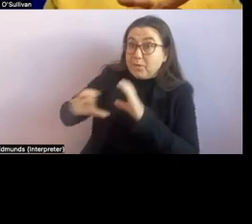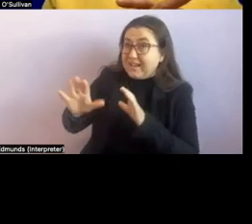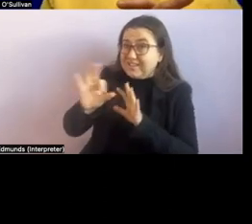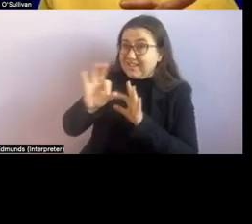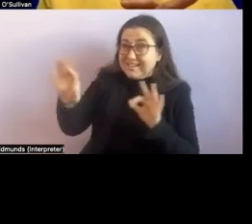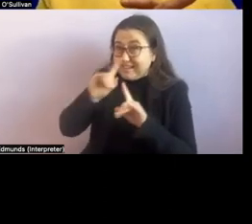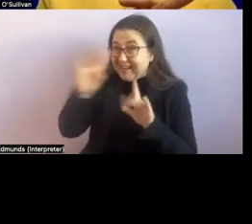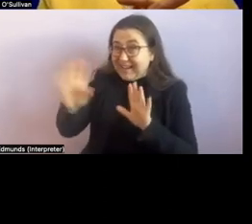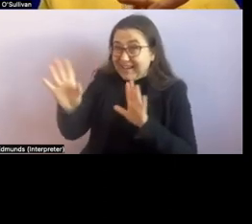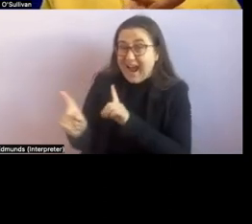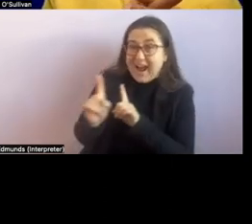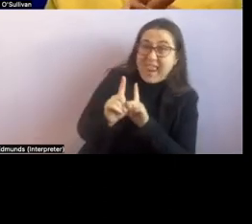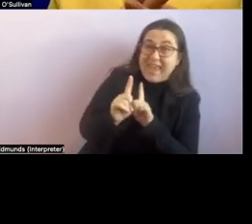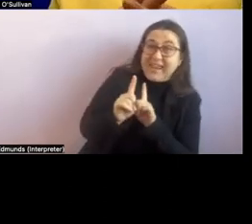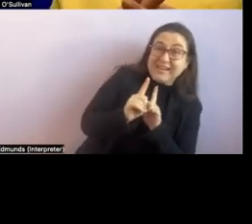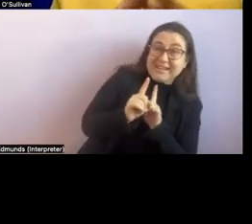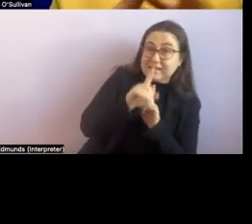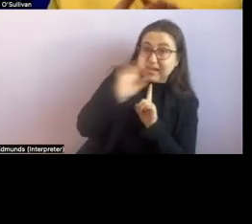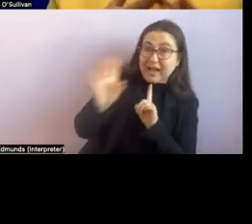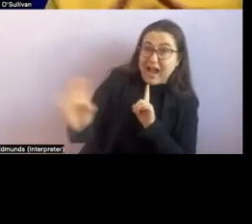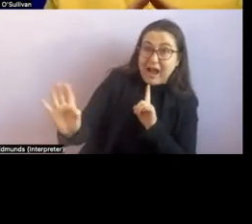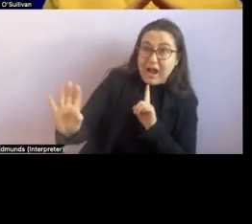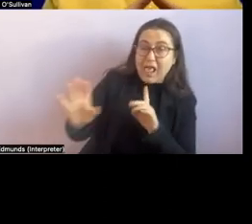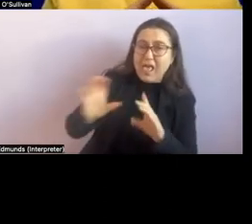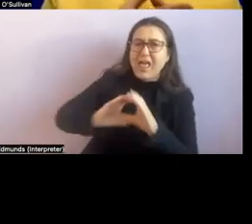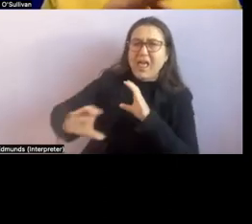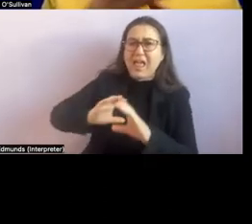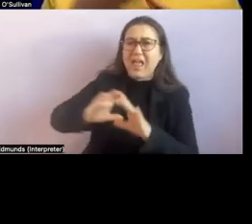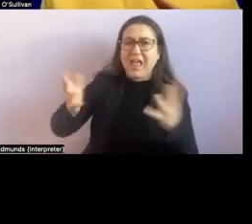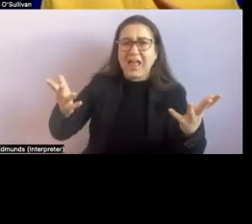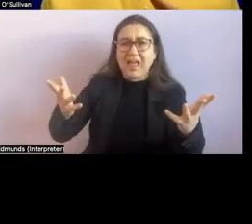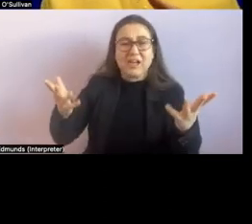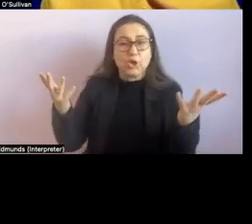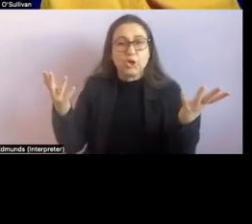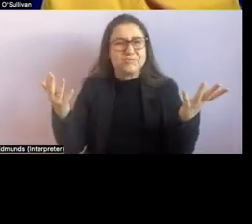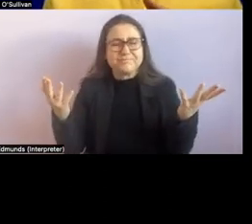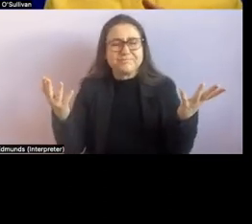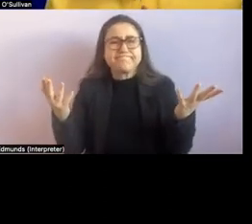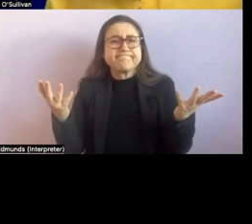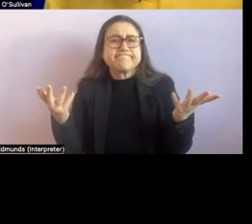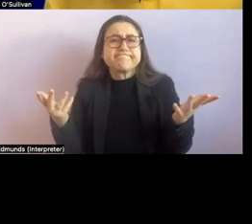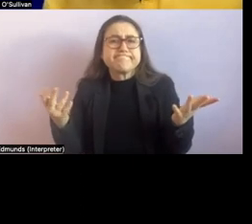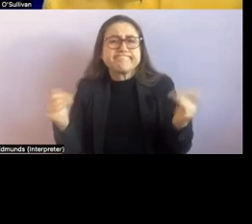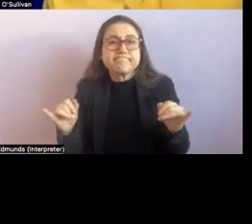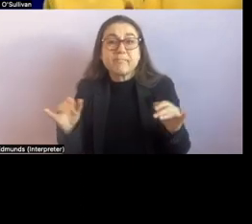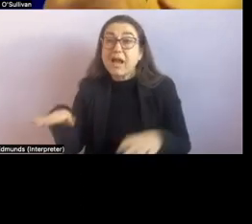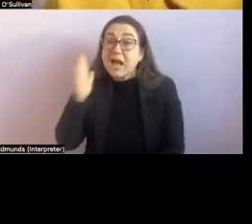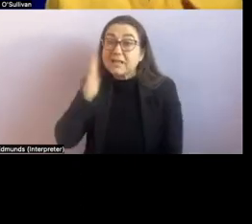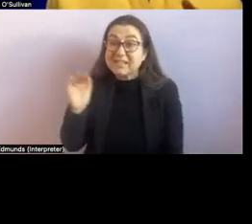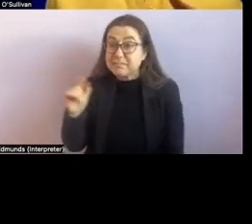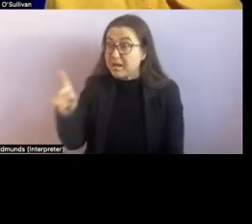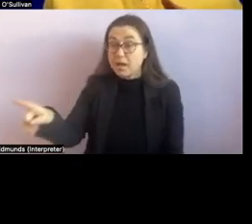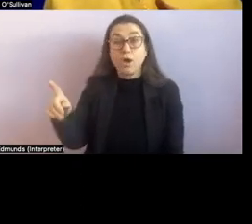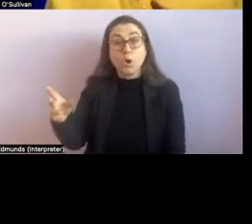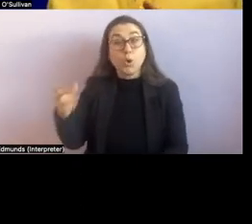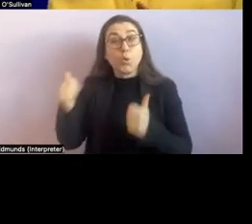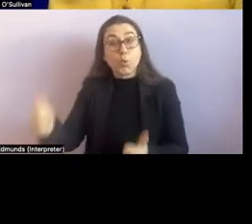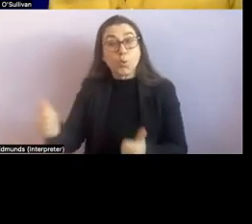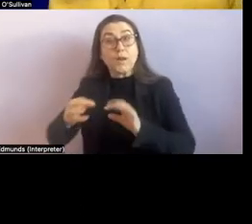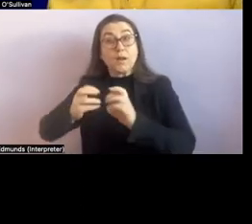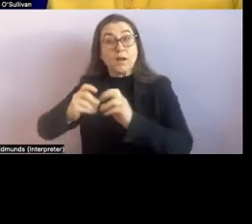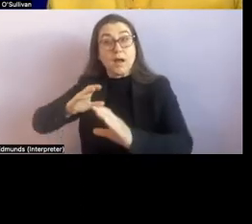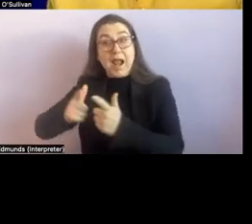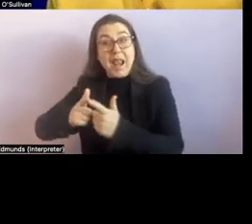um so i guess realizing that somebody even if they have some formalized language may be missing out on some